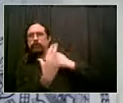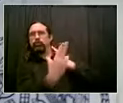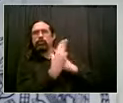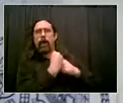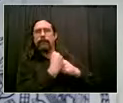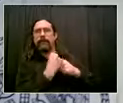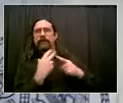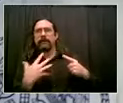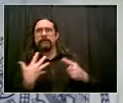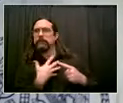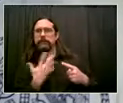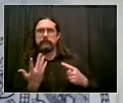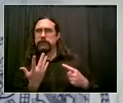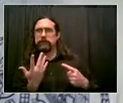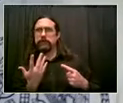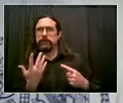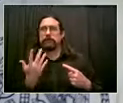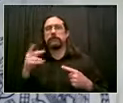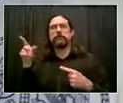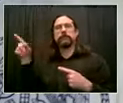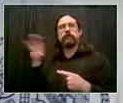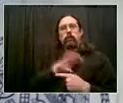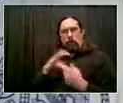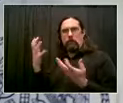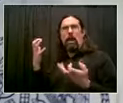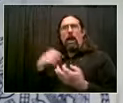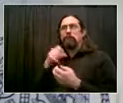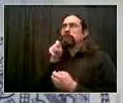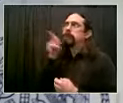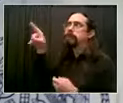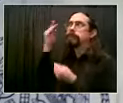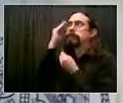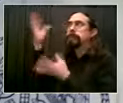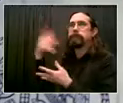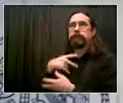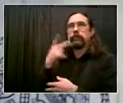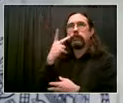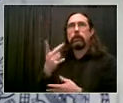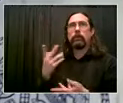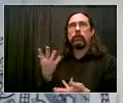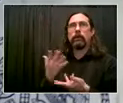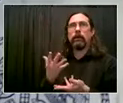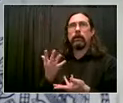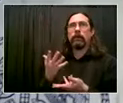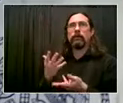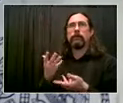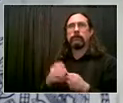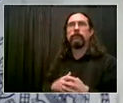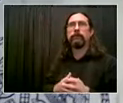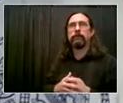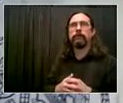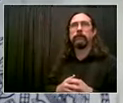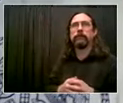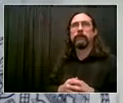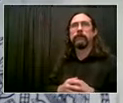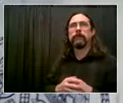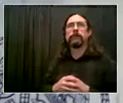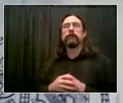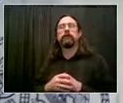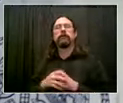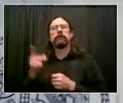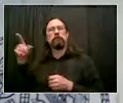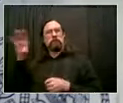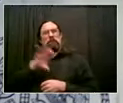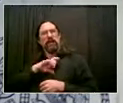years. We need to amplify that again. We need folks coming forward when they witness the crime. But we understand that's particularly sensitive